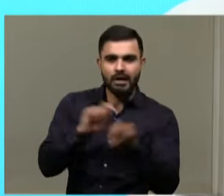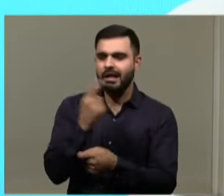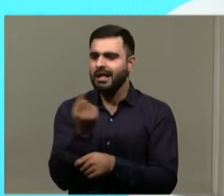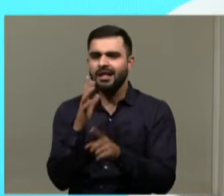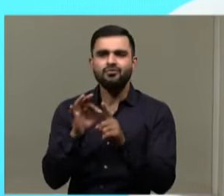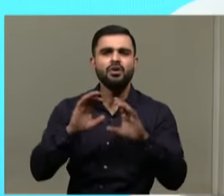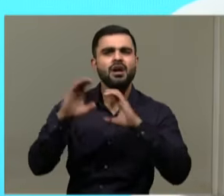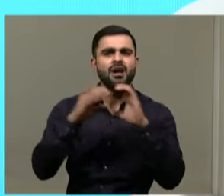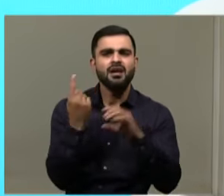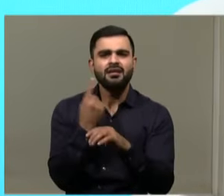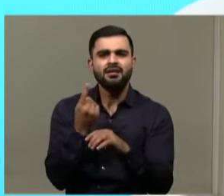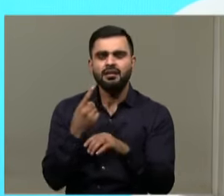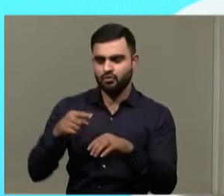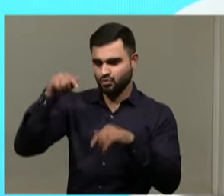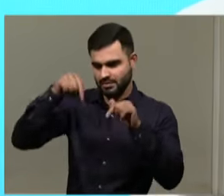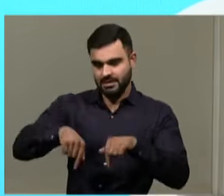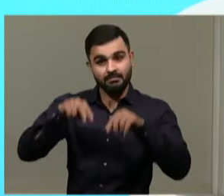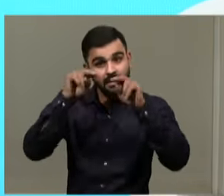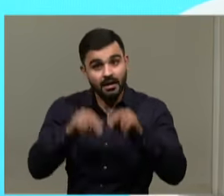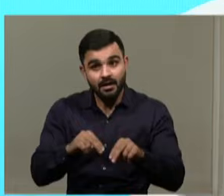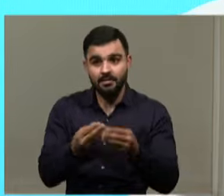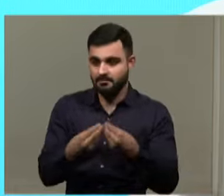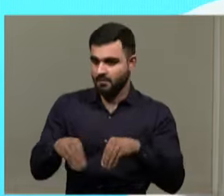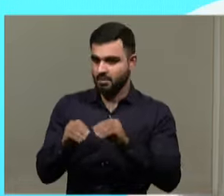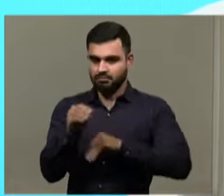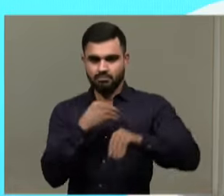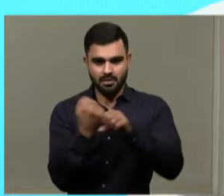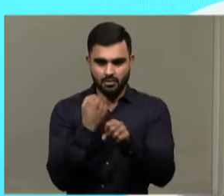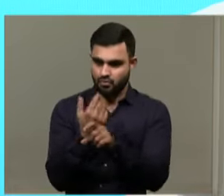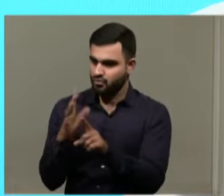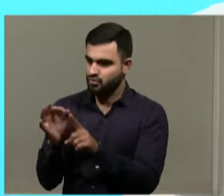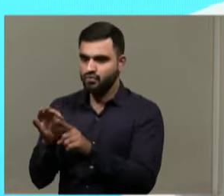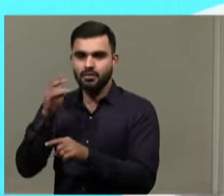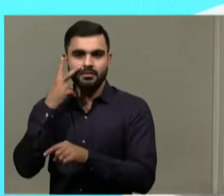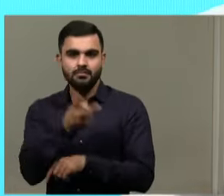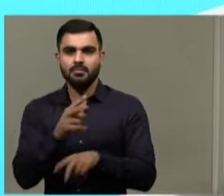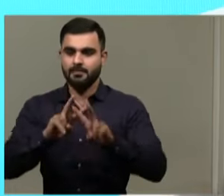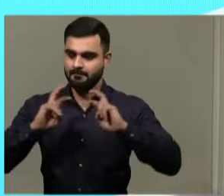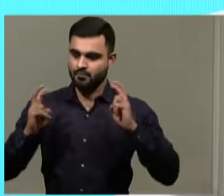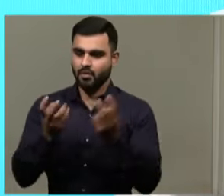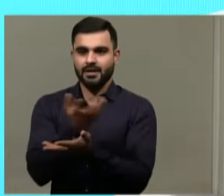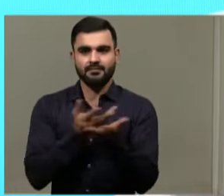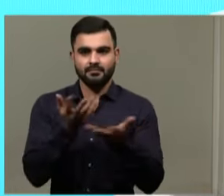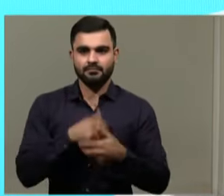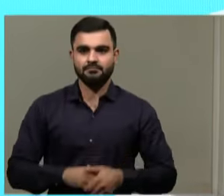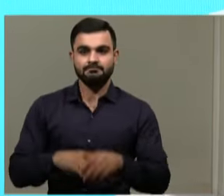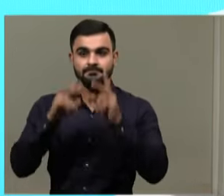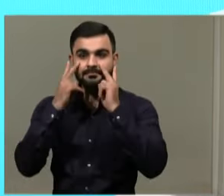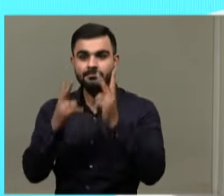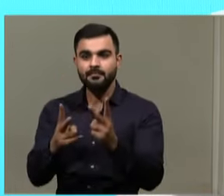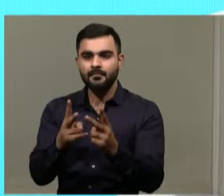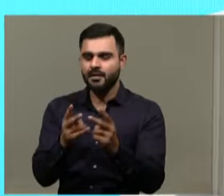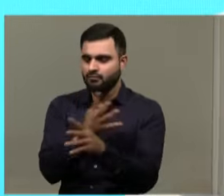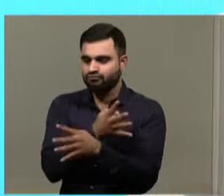to be a conversation that ends today. We need this to be a movement, as we've been hearing from all our panelists today, that looks for